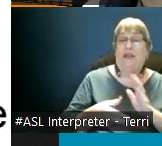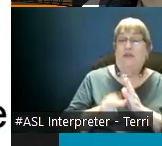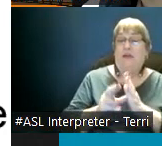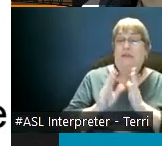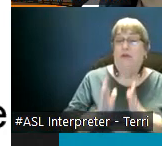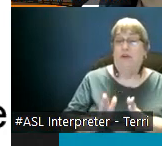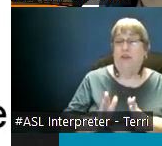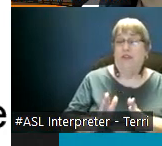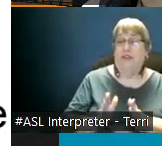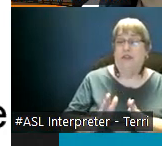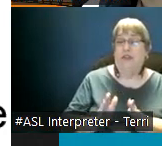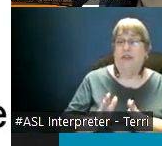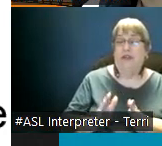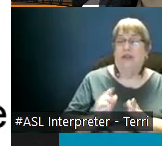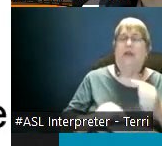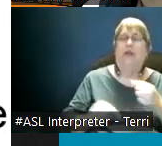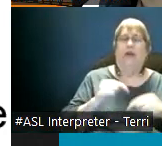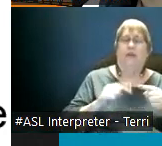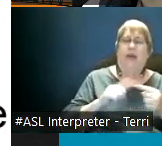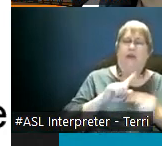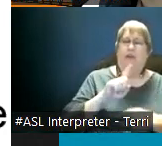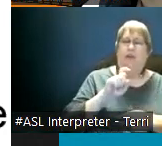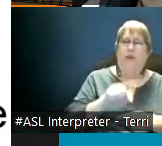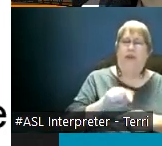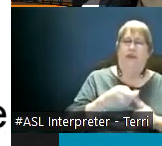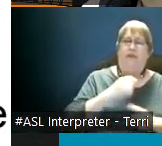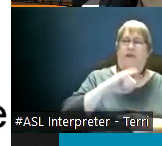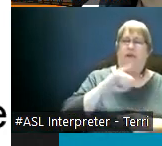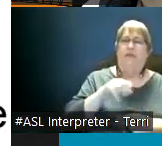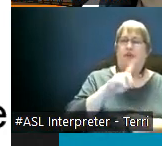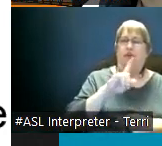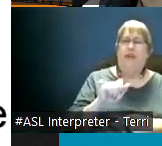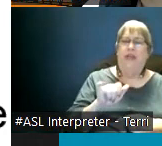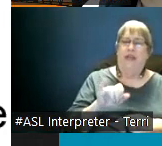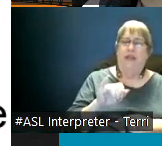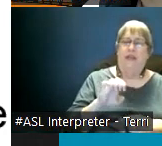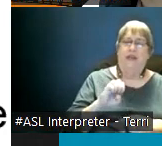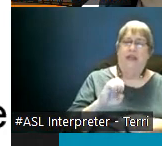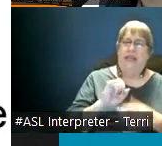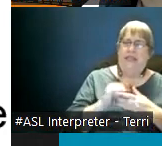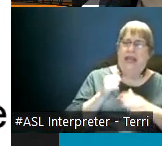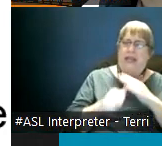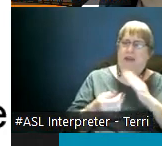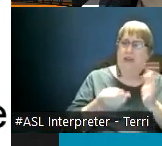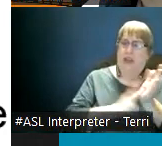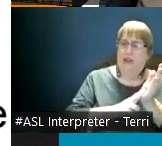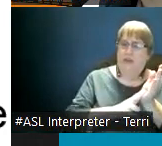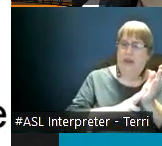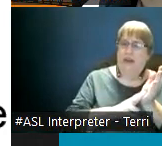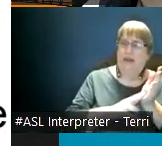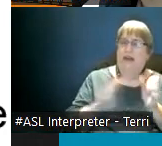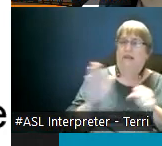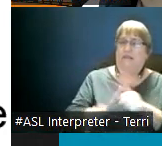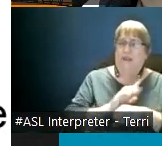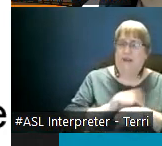i but i but my going back to julie's question is that currently under the contract uh uh it is a full-time faculty member that